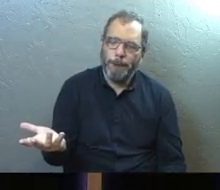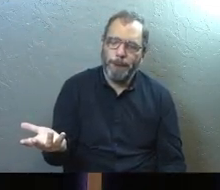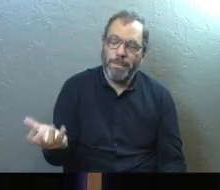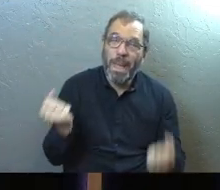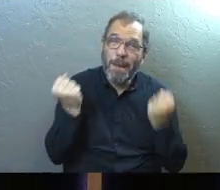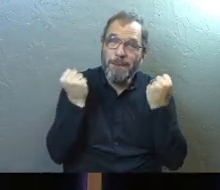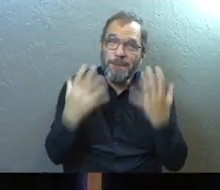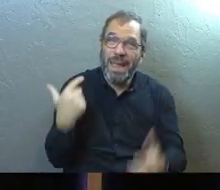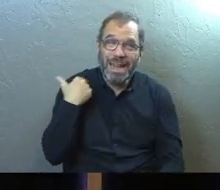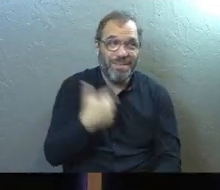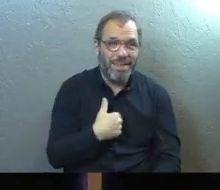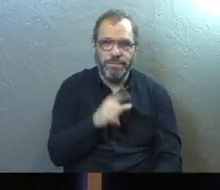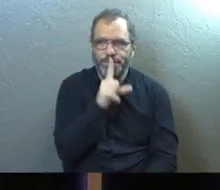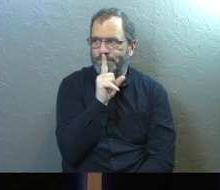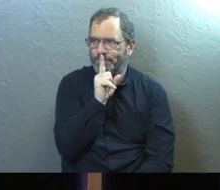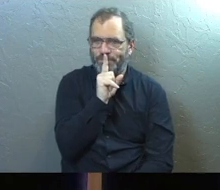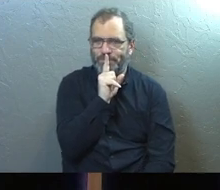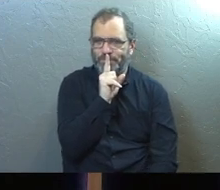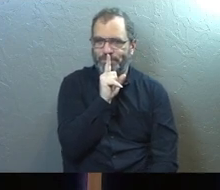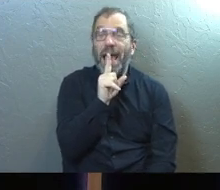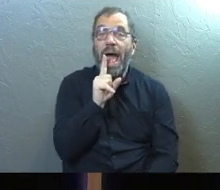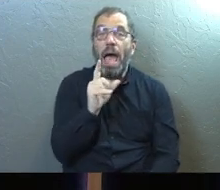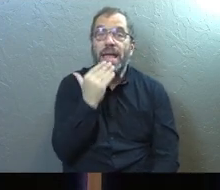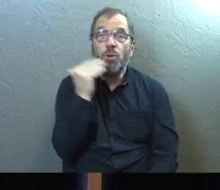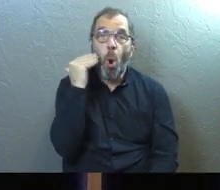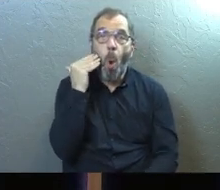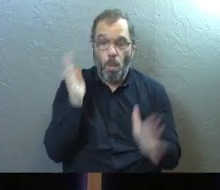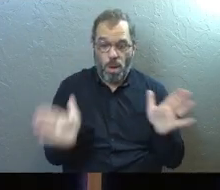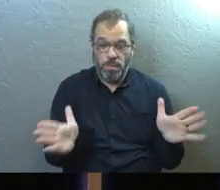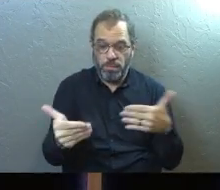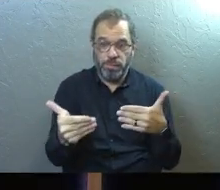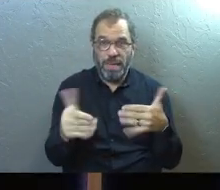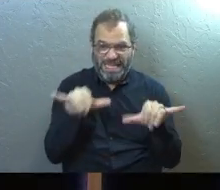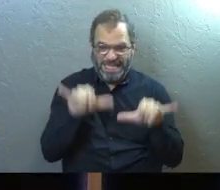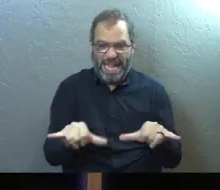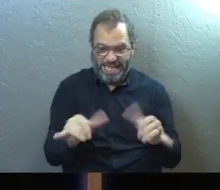And many of us don't talk about it outside of the walls of our own home.